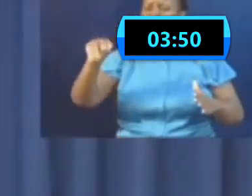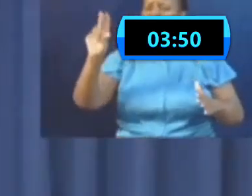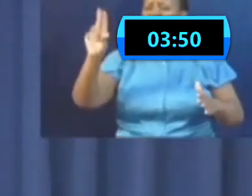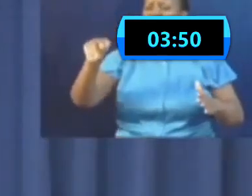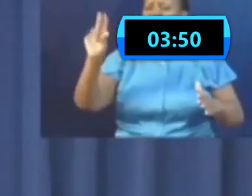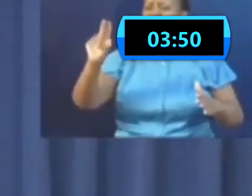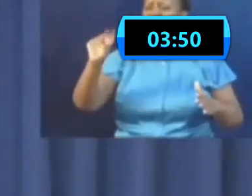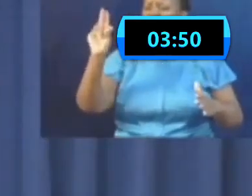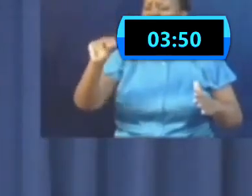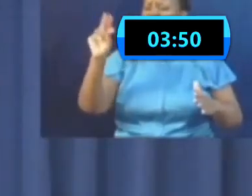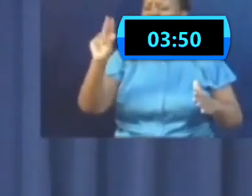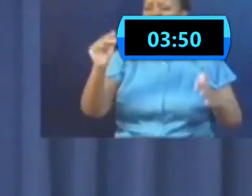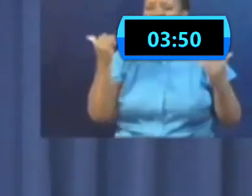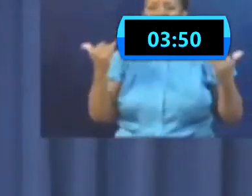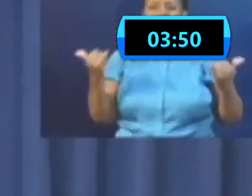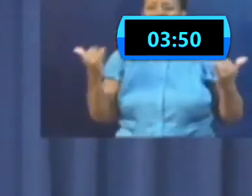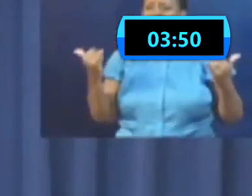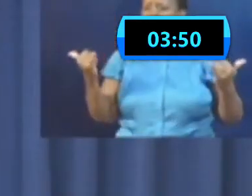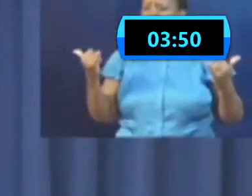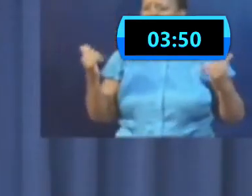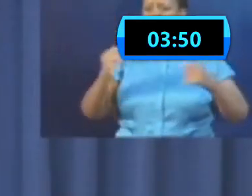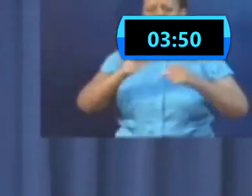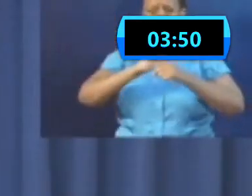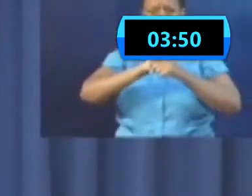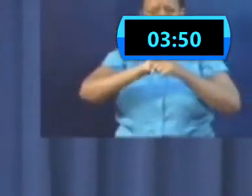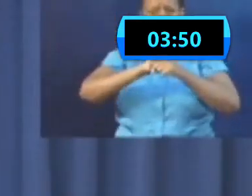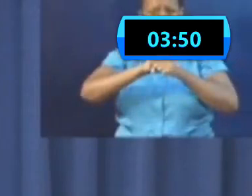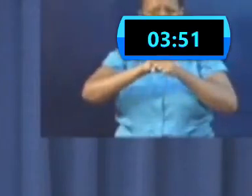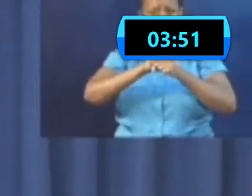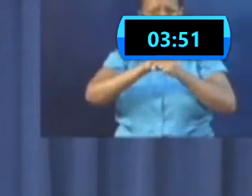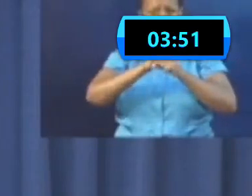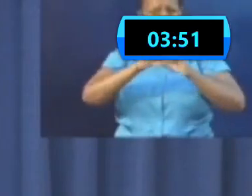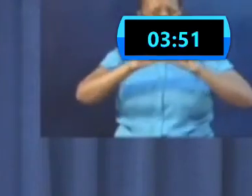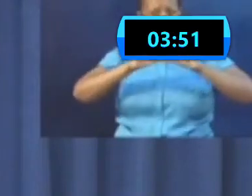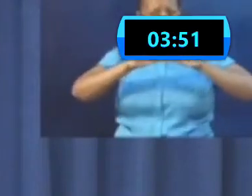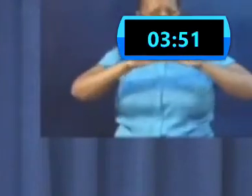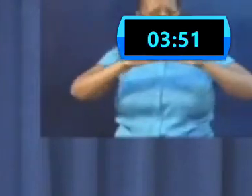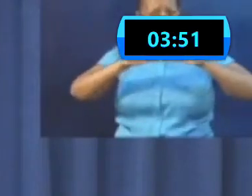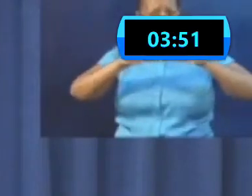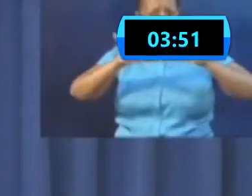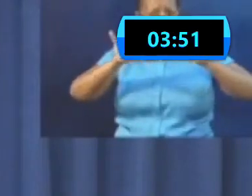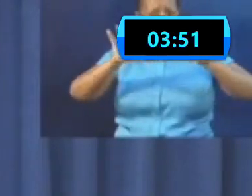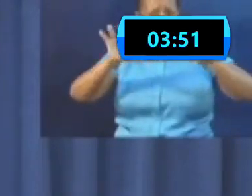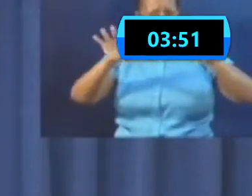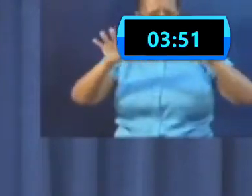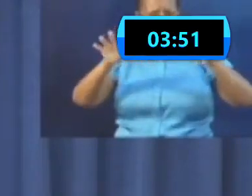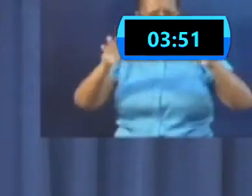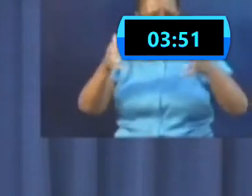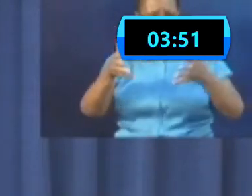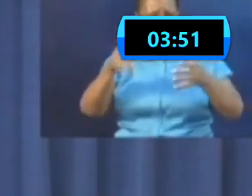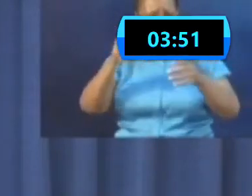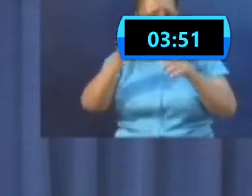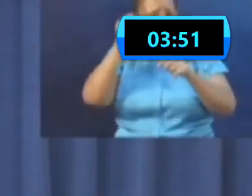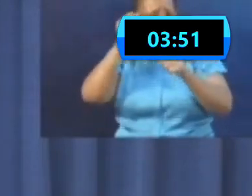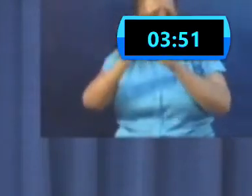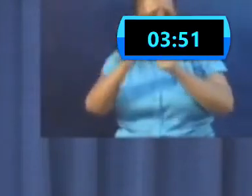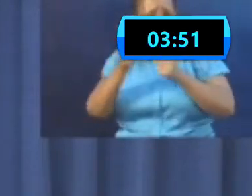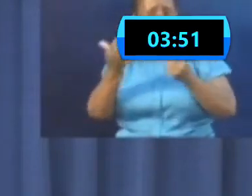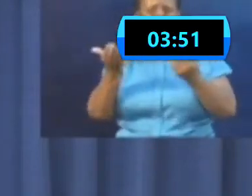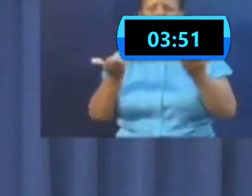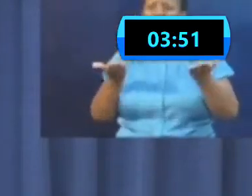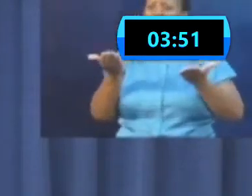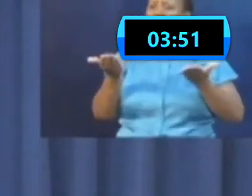We did not have, at the end of March, we had Baptist Liberation Day, and all